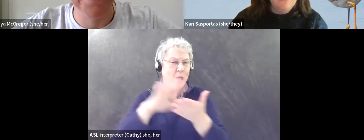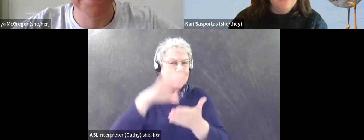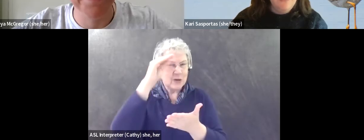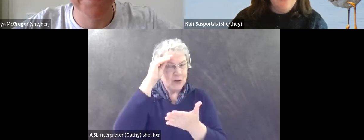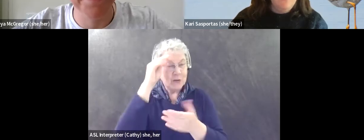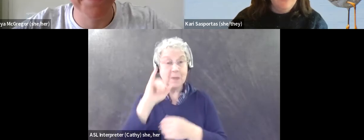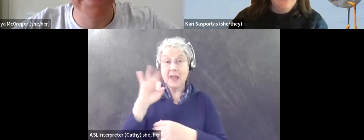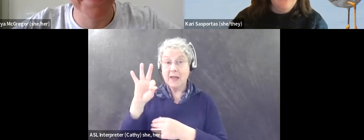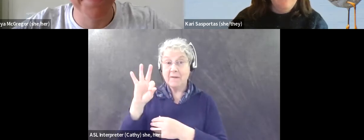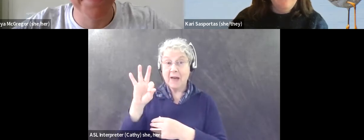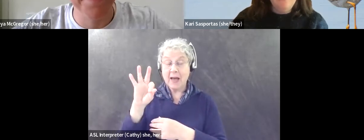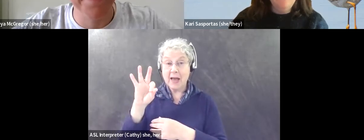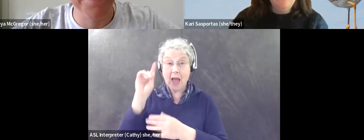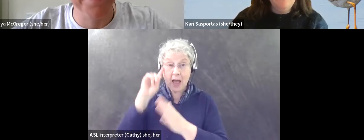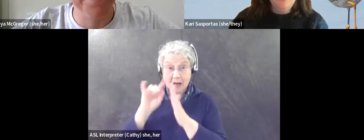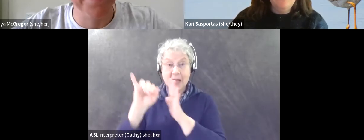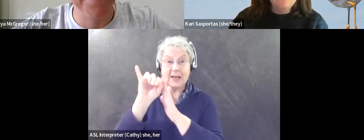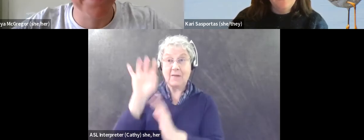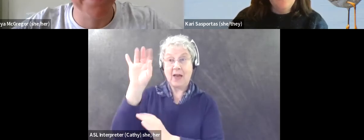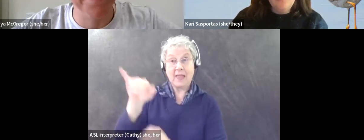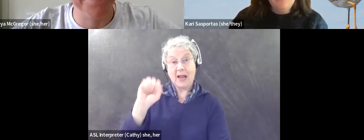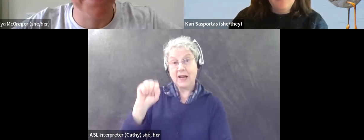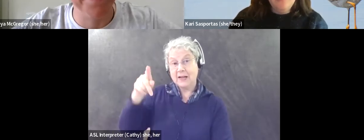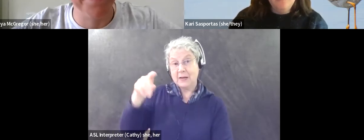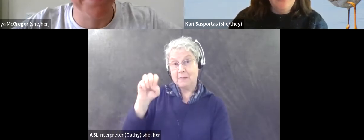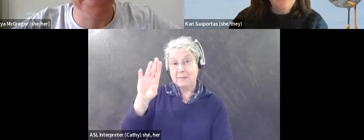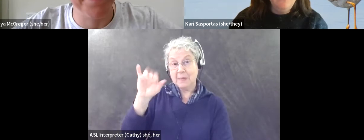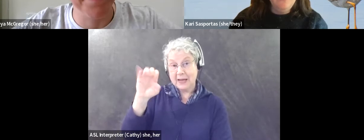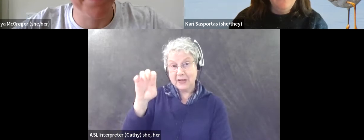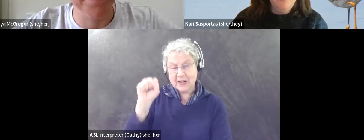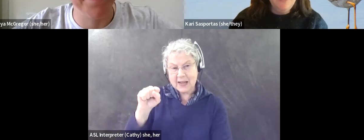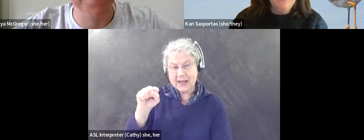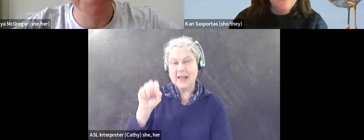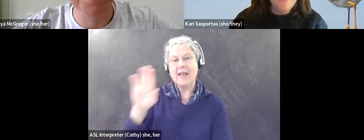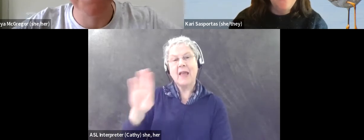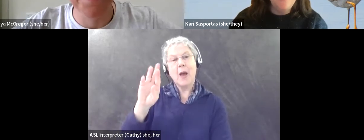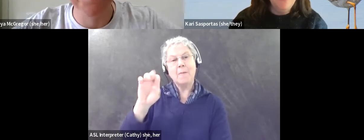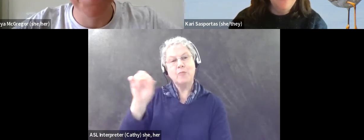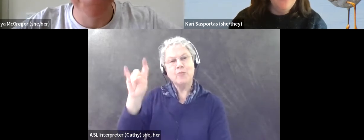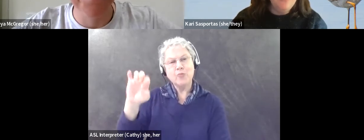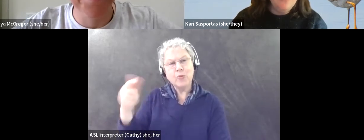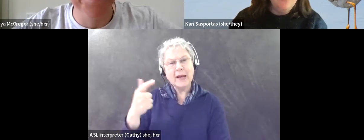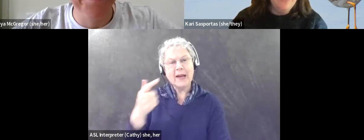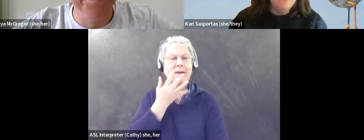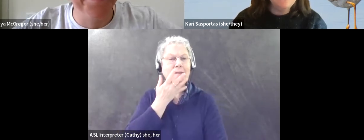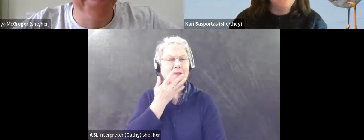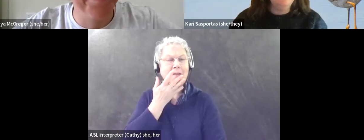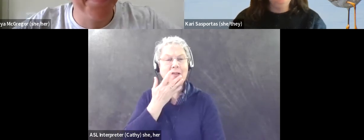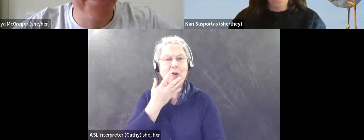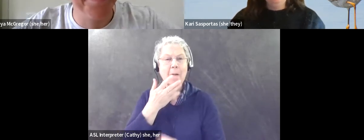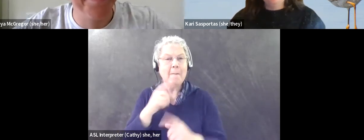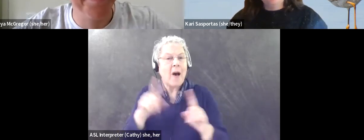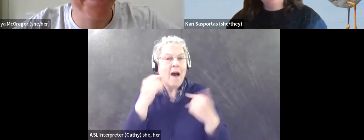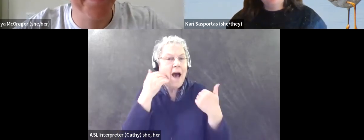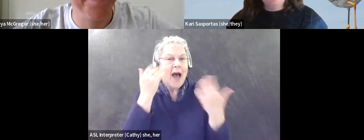species, I might not, like if I know what the male looks like in breeding plumage, I might not know what the female looks like, or I might not know what a juvenile looks like,